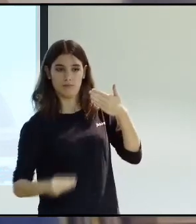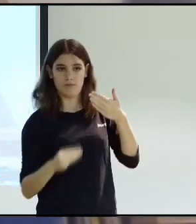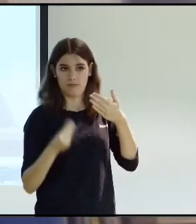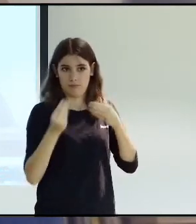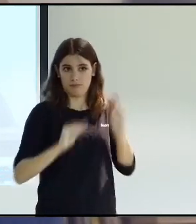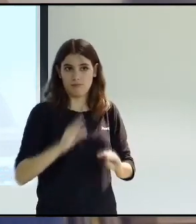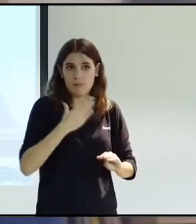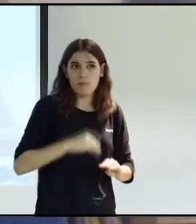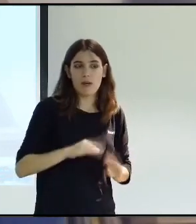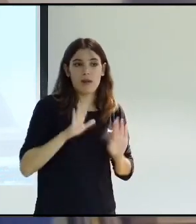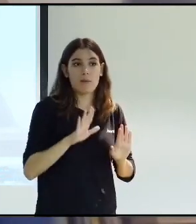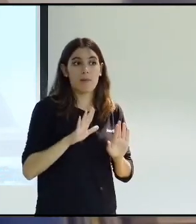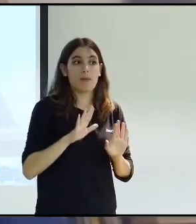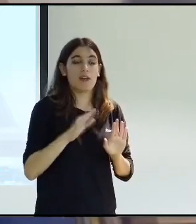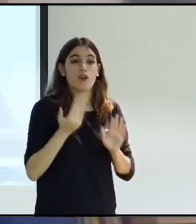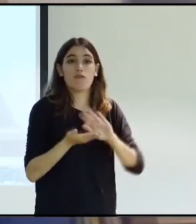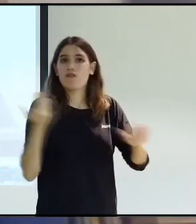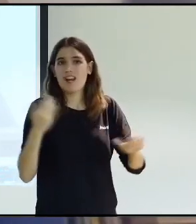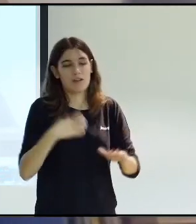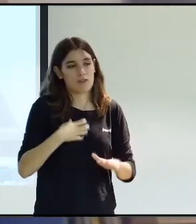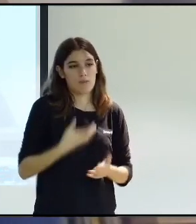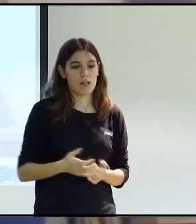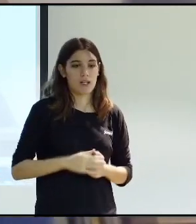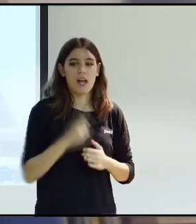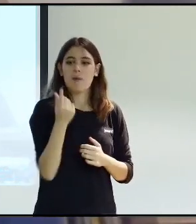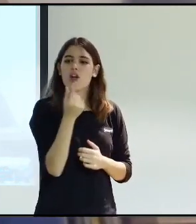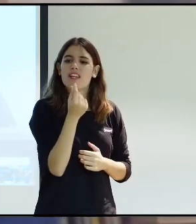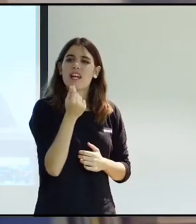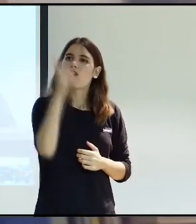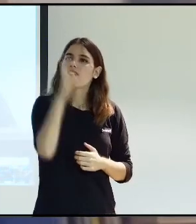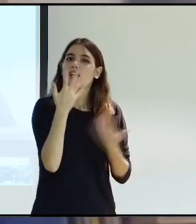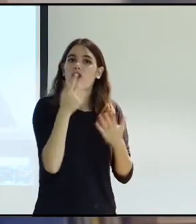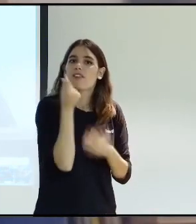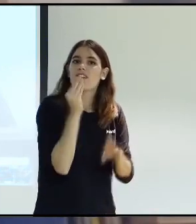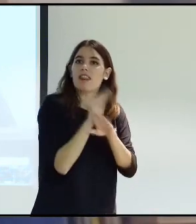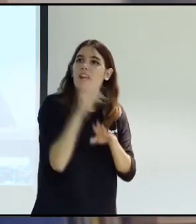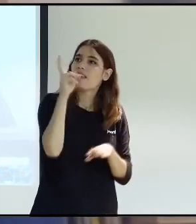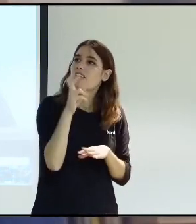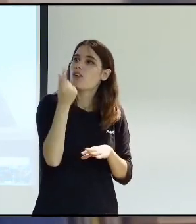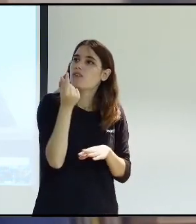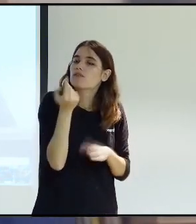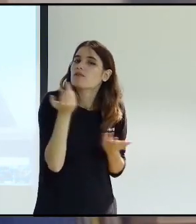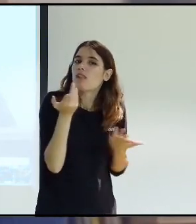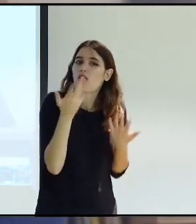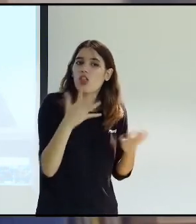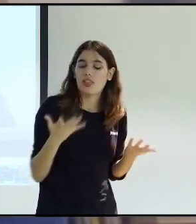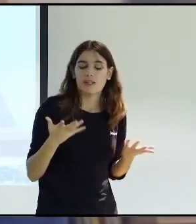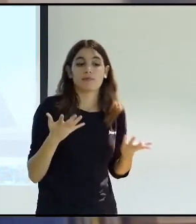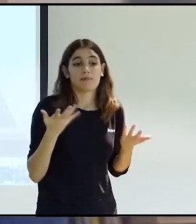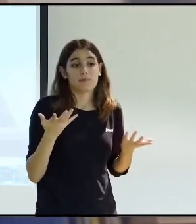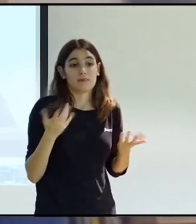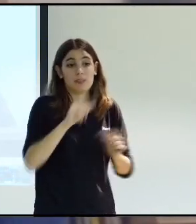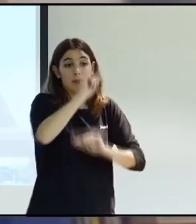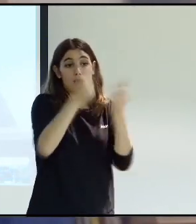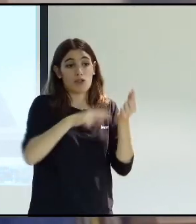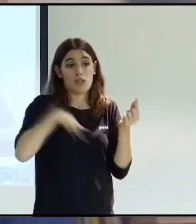specify things. Now, where does the money come from to fund this? Well,